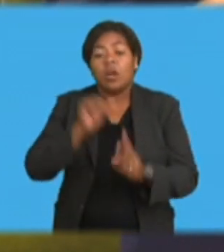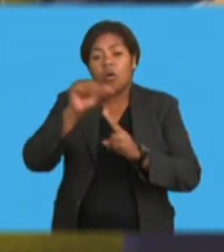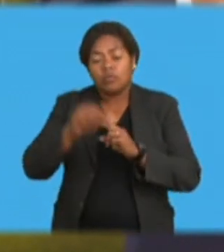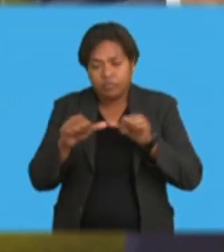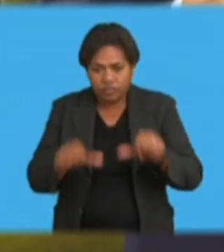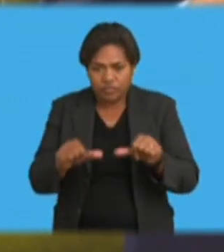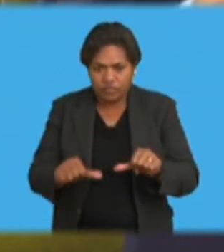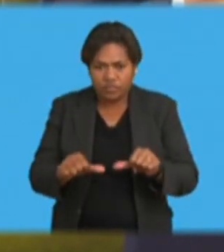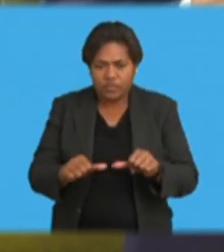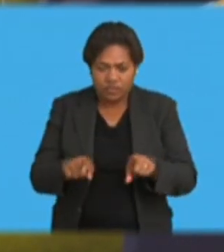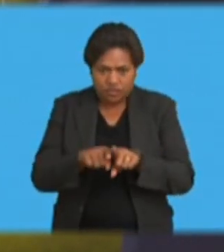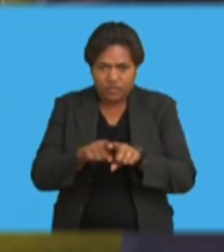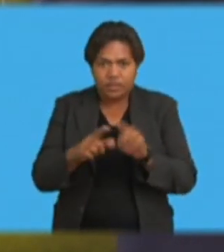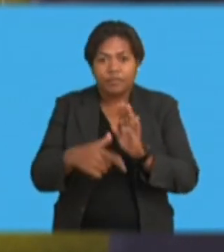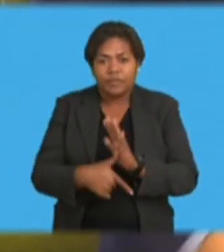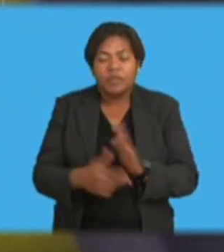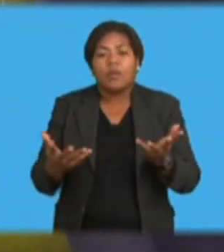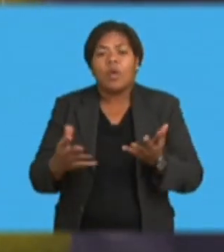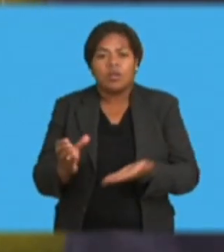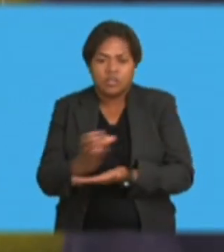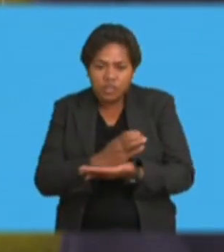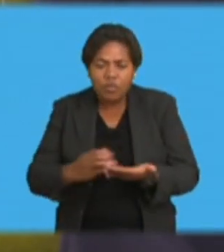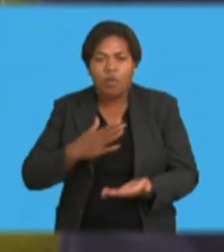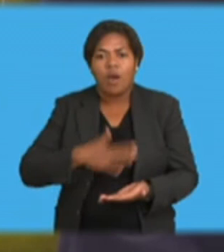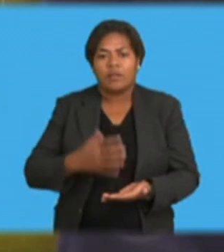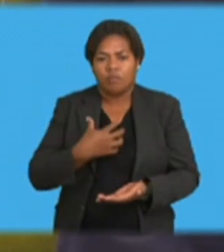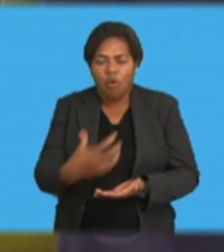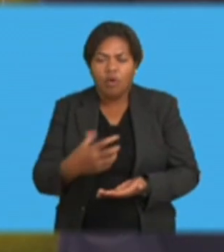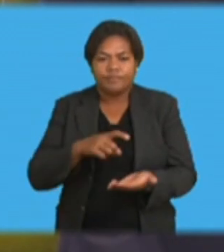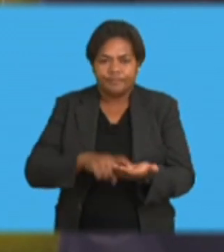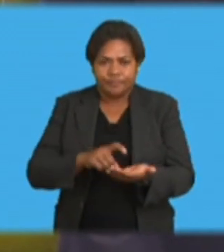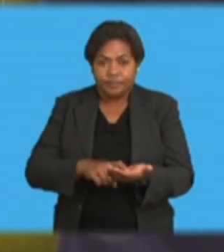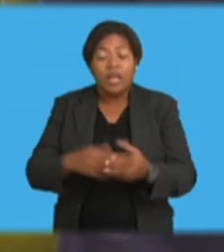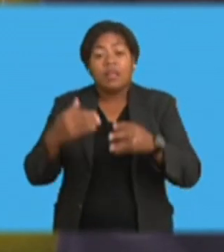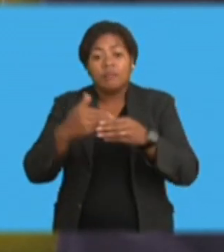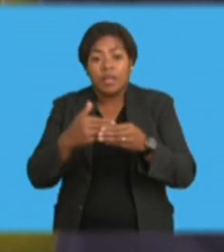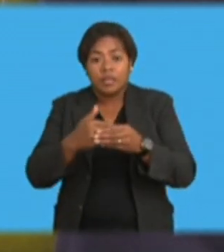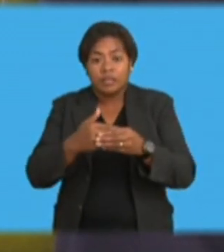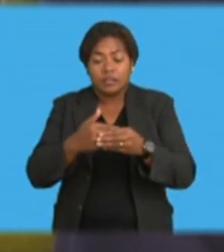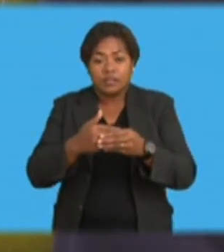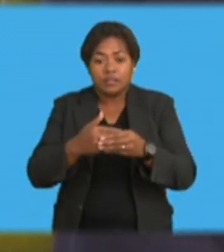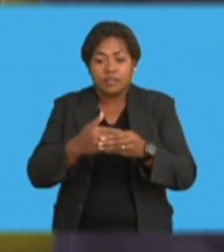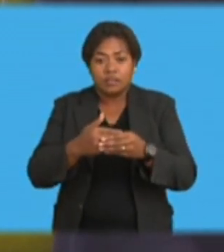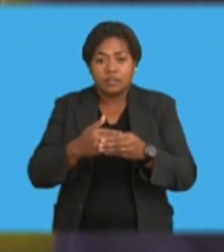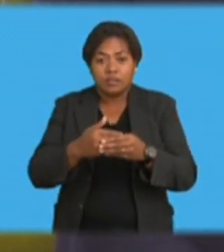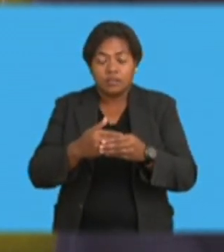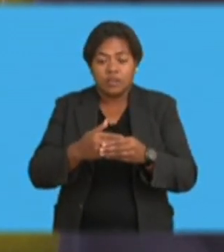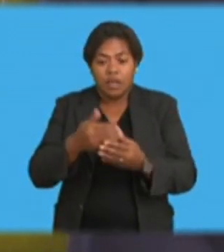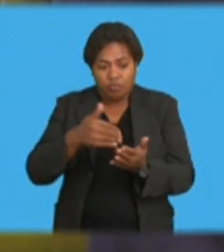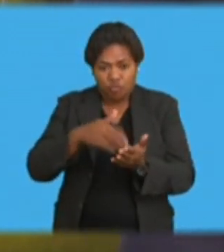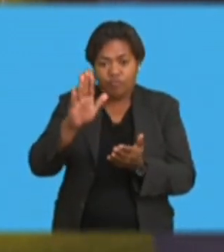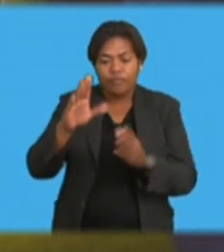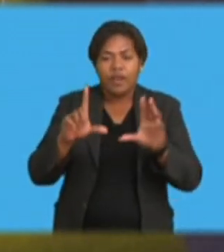time the consumers who want to access credits. The bank approved the license for CIRA on